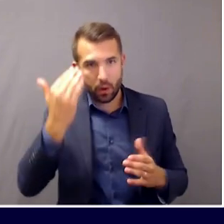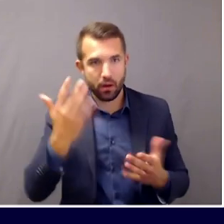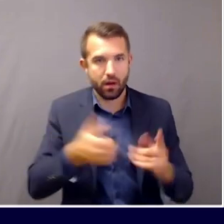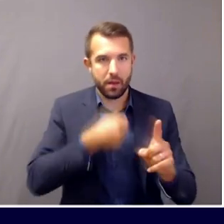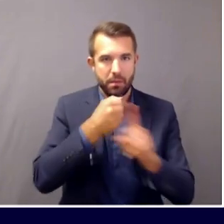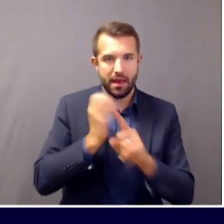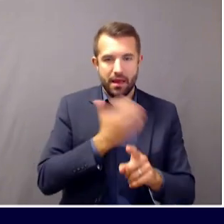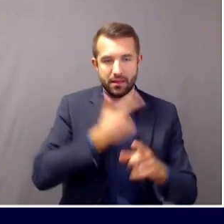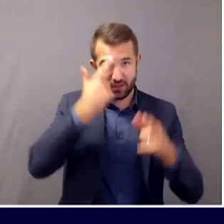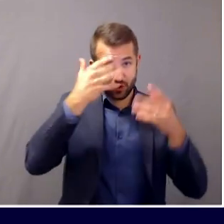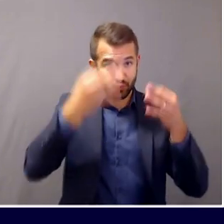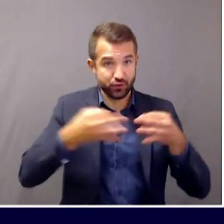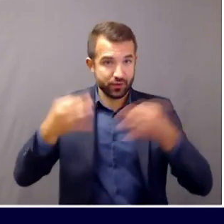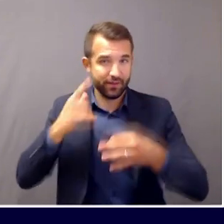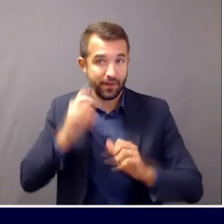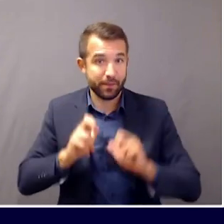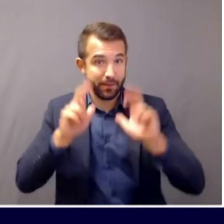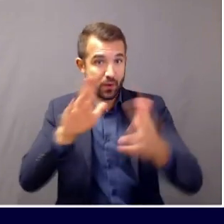to school.